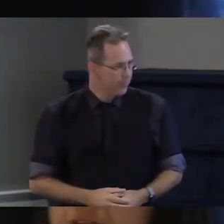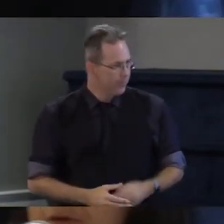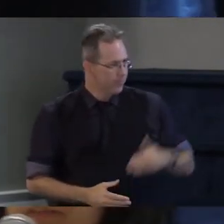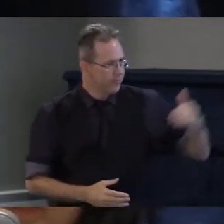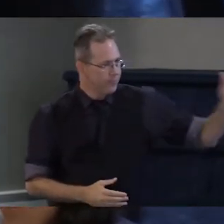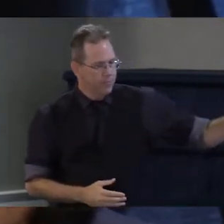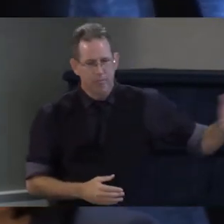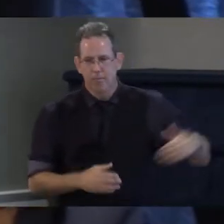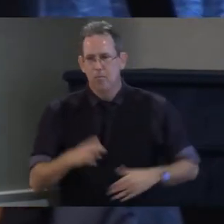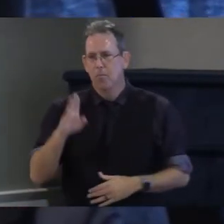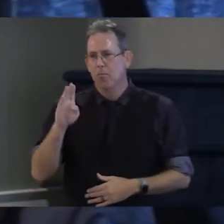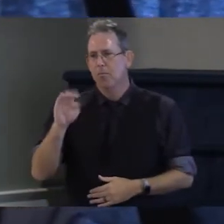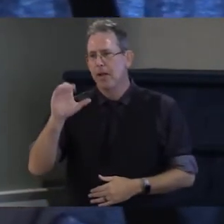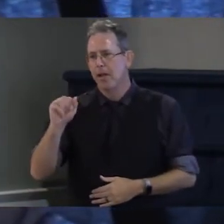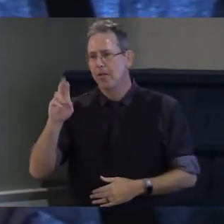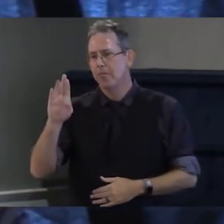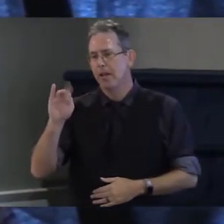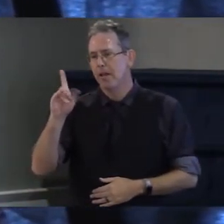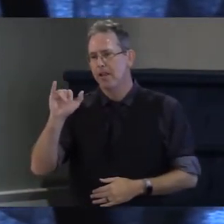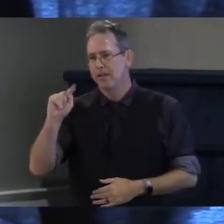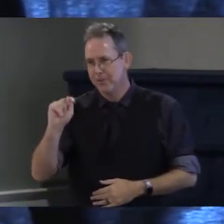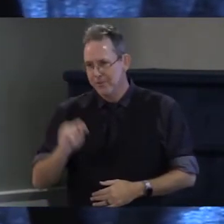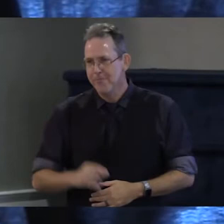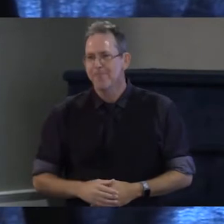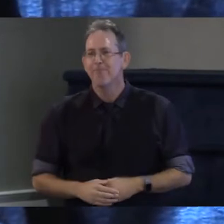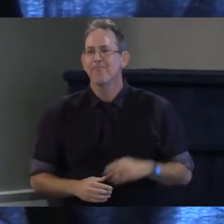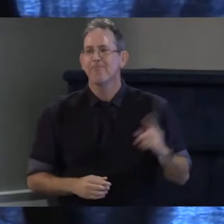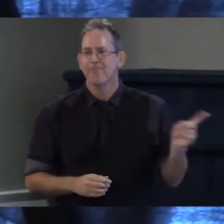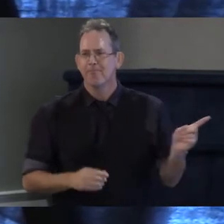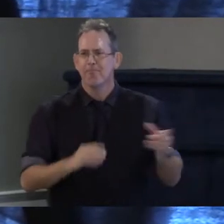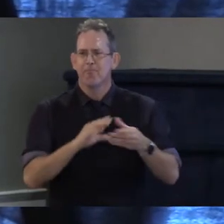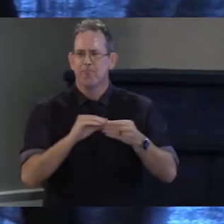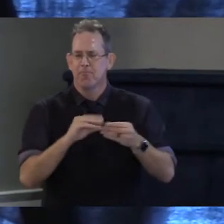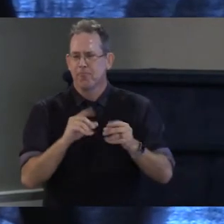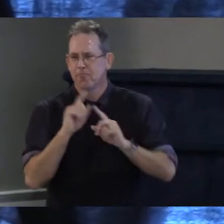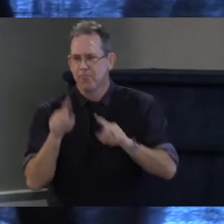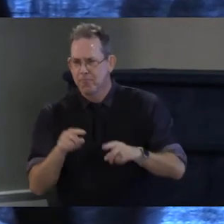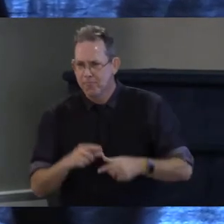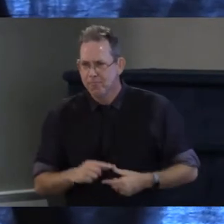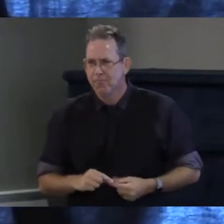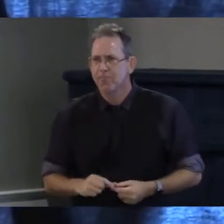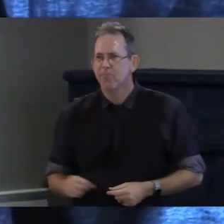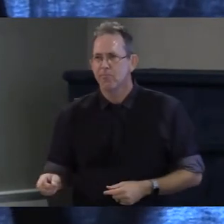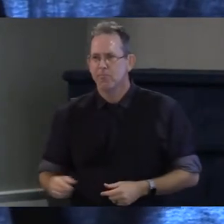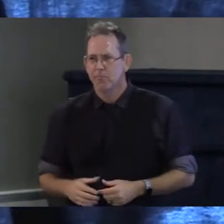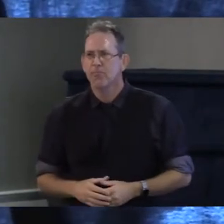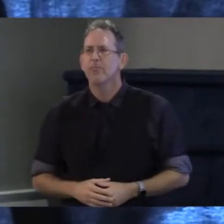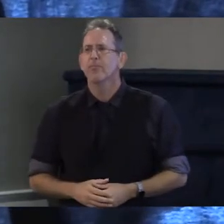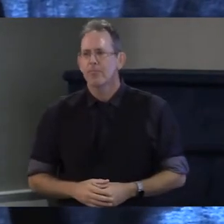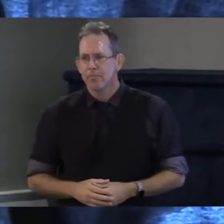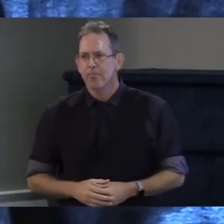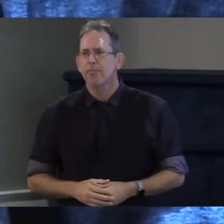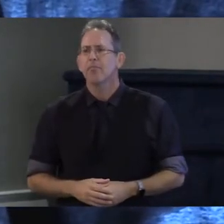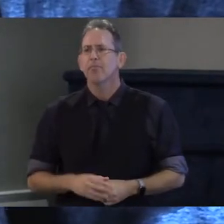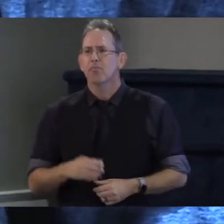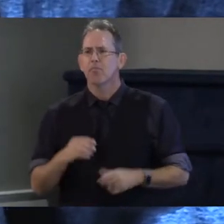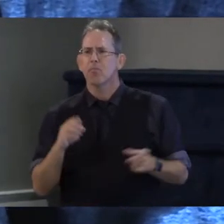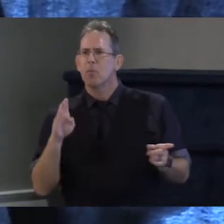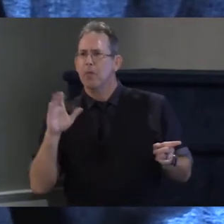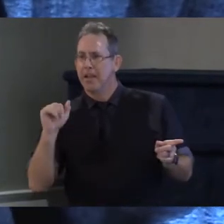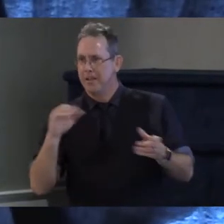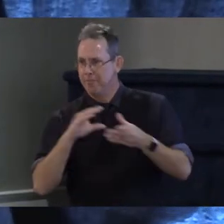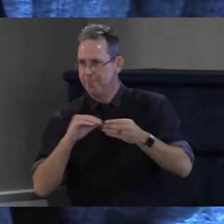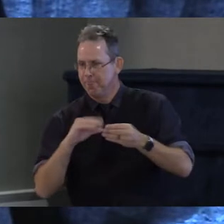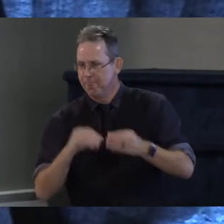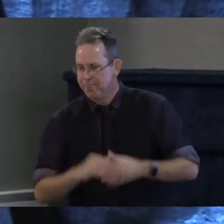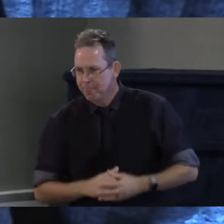So I think one of the places I want to start in talking about ADA is that it's often framed as if